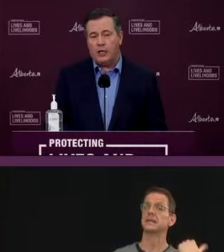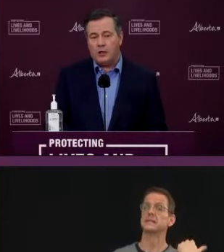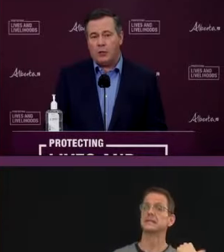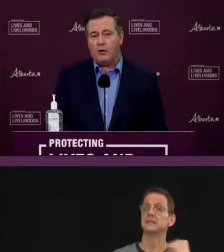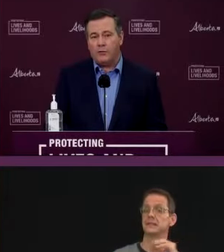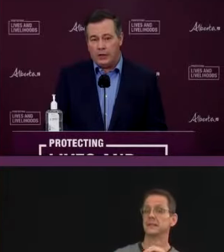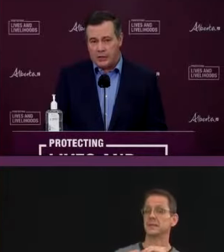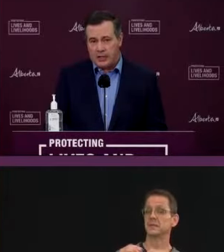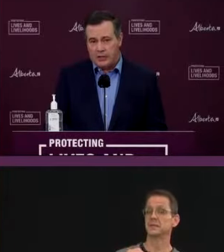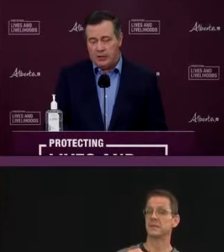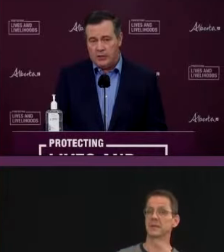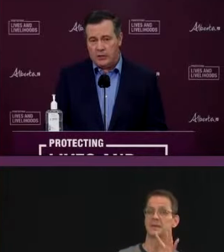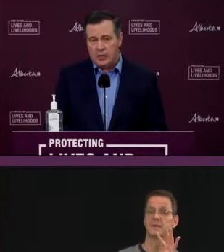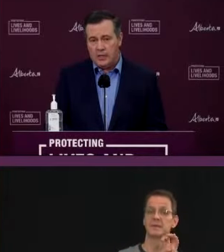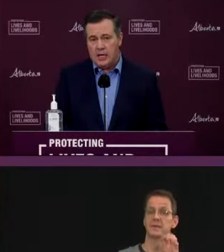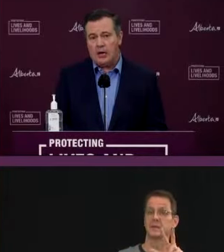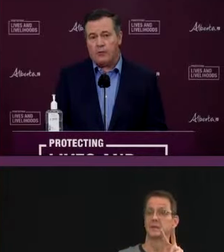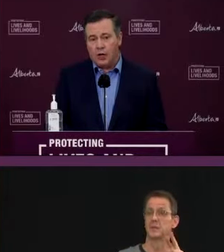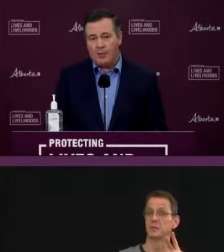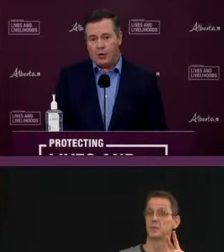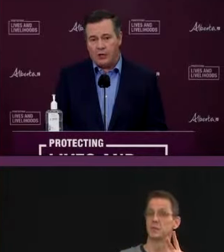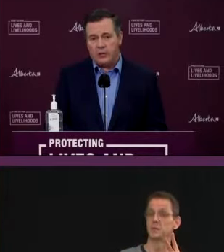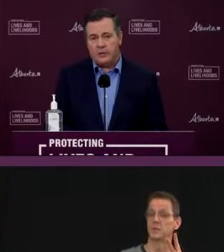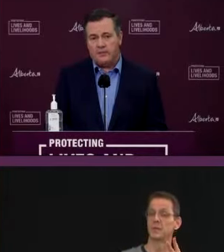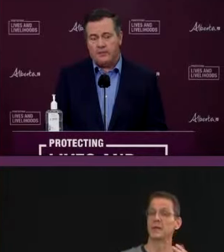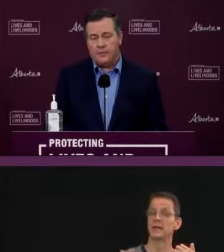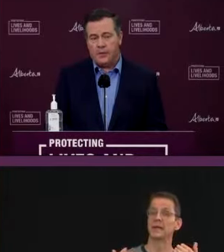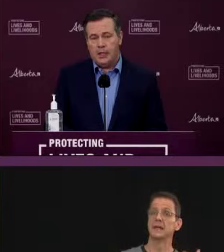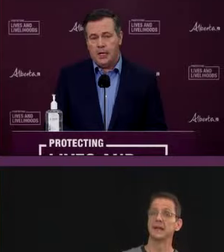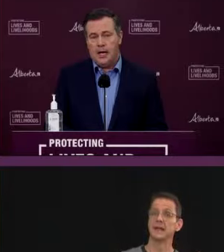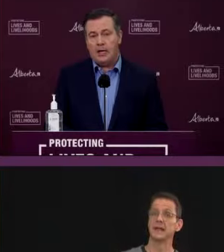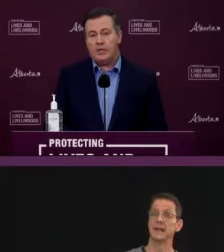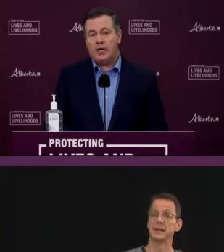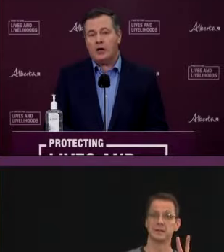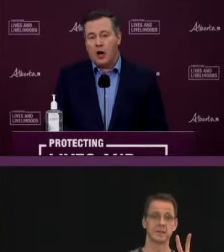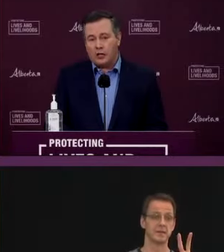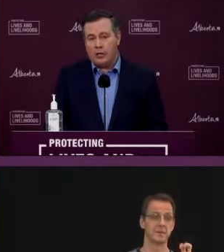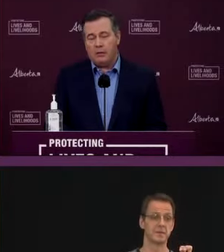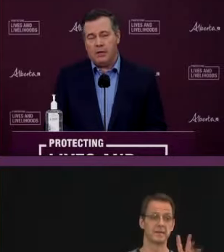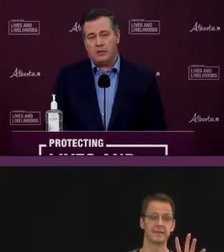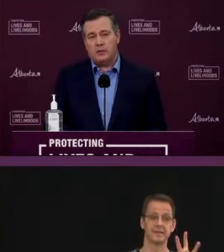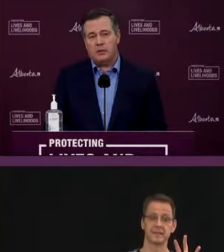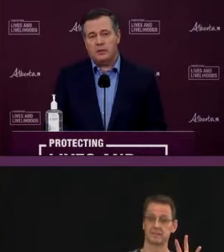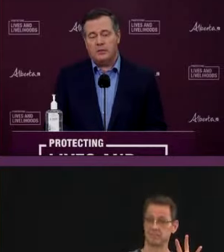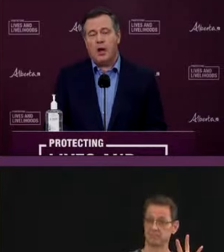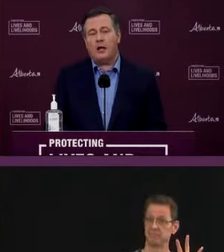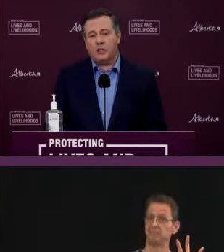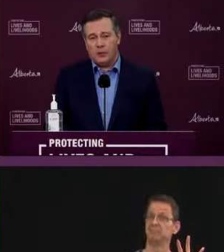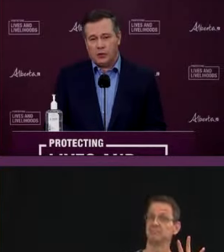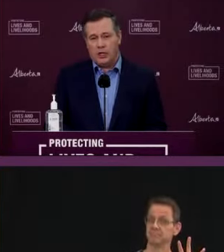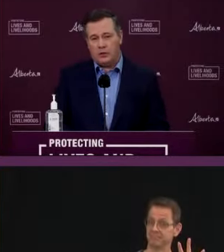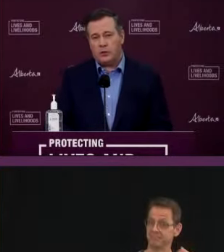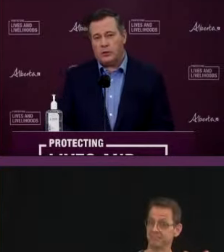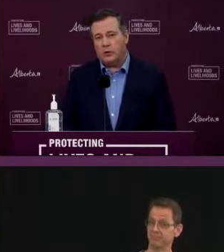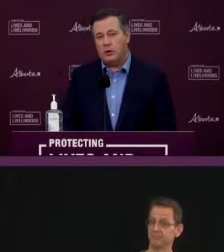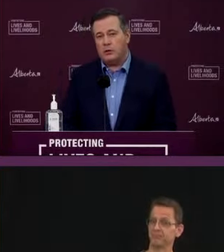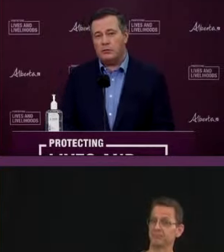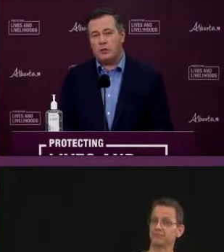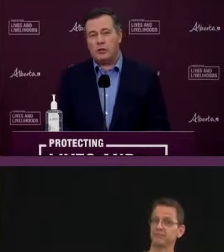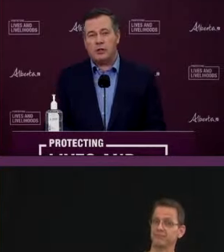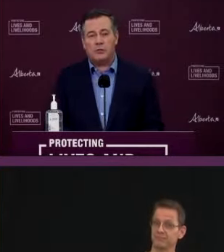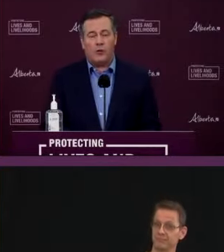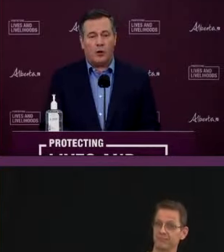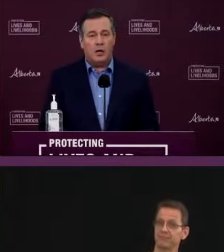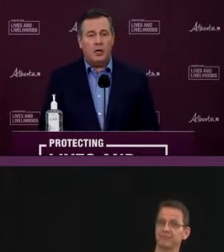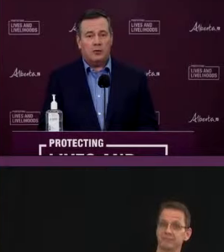for indoor fitness activities and for libraries. As a cautionary measure possible changes to current